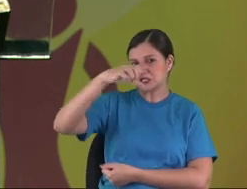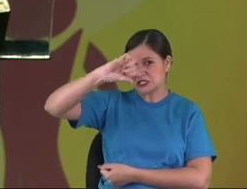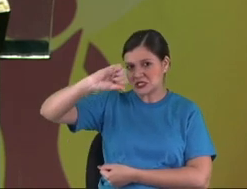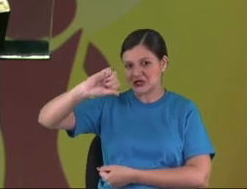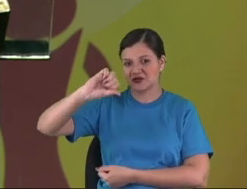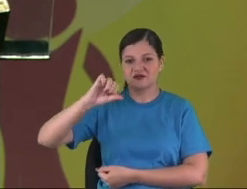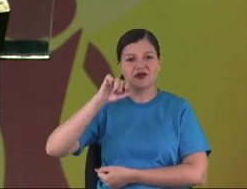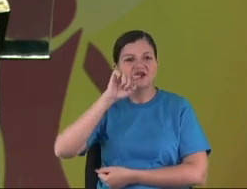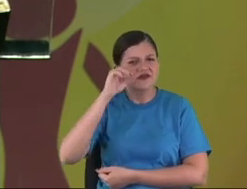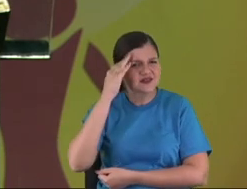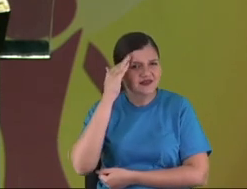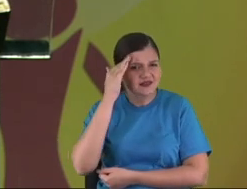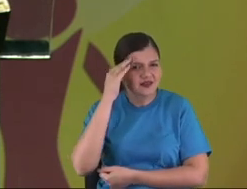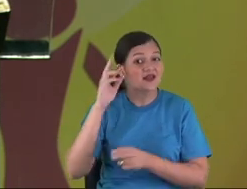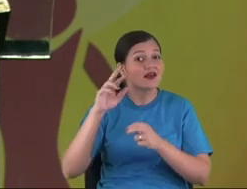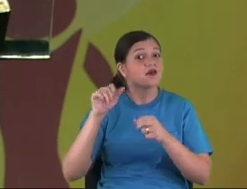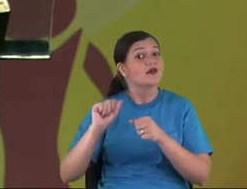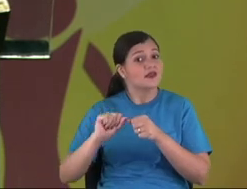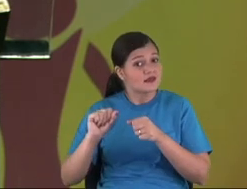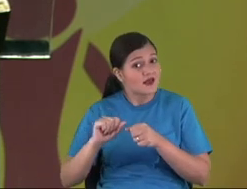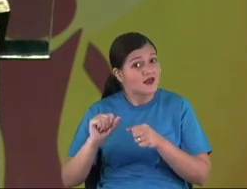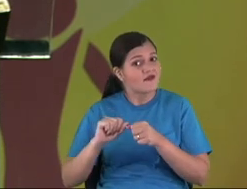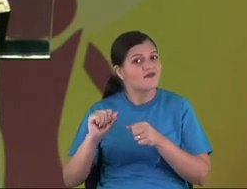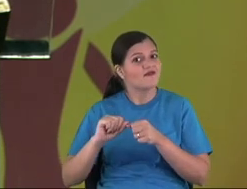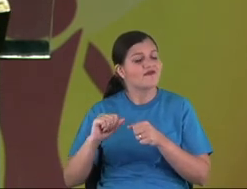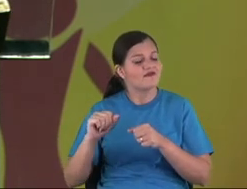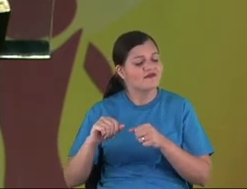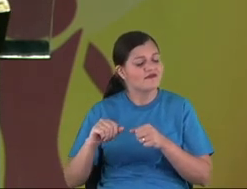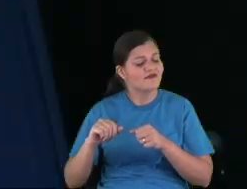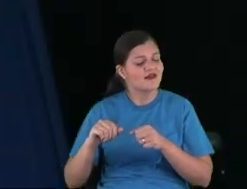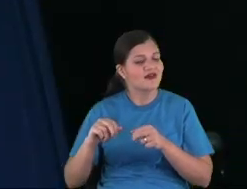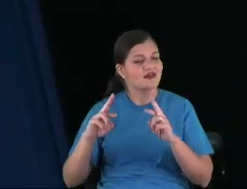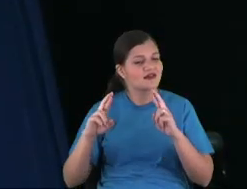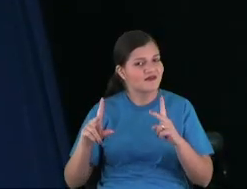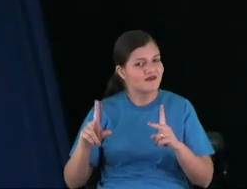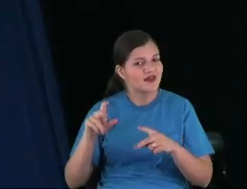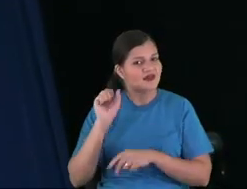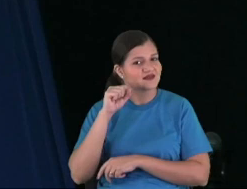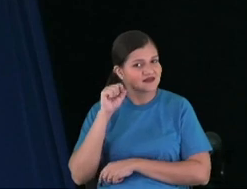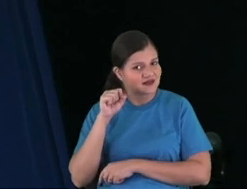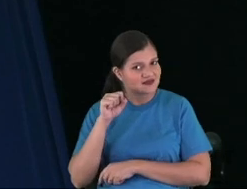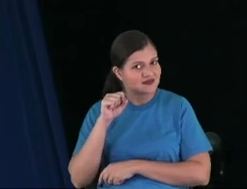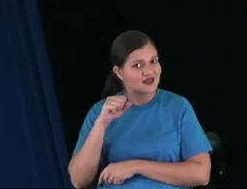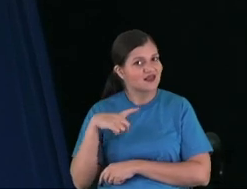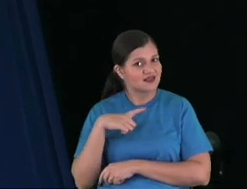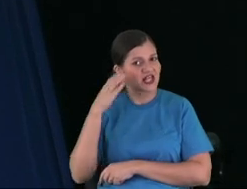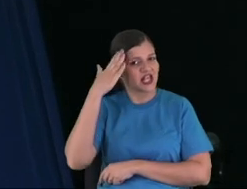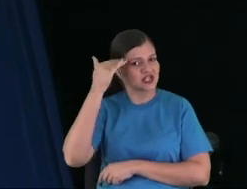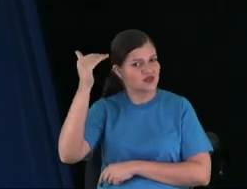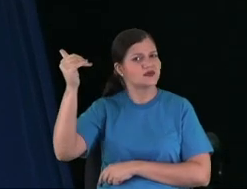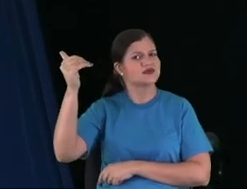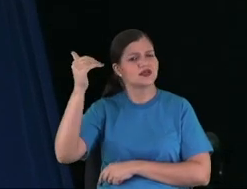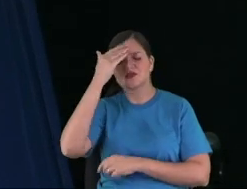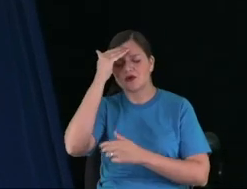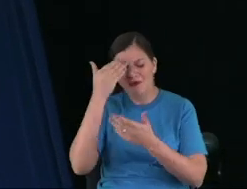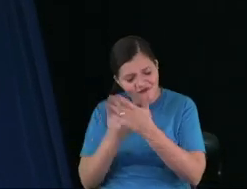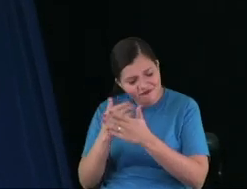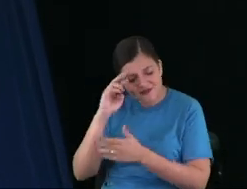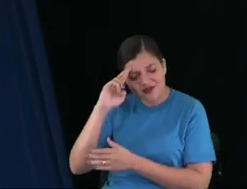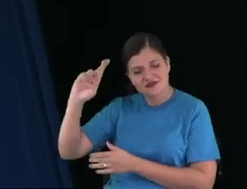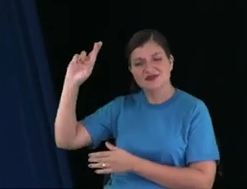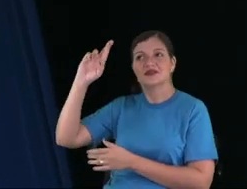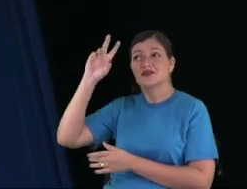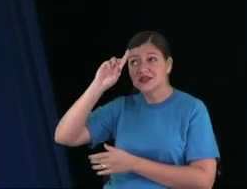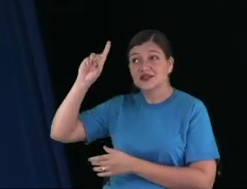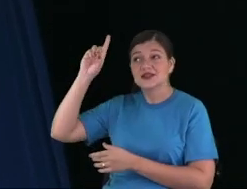He is 18 now. It makes a difference in your life. It brings success in your life. He